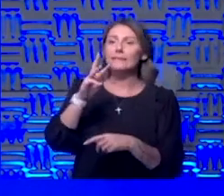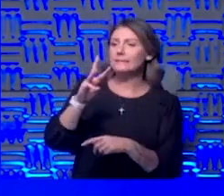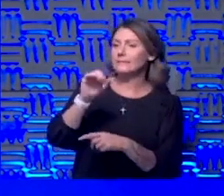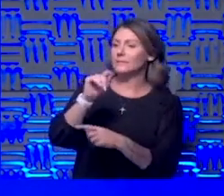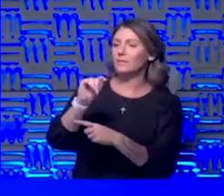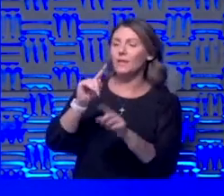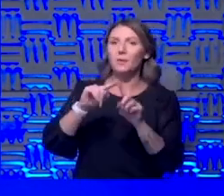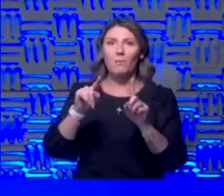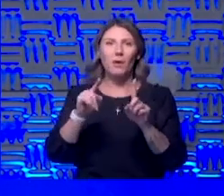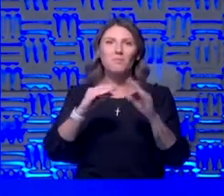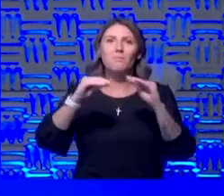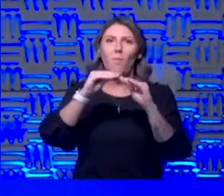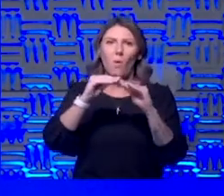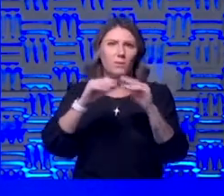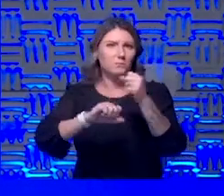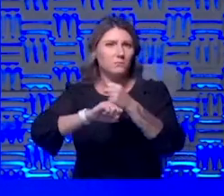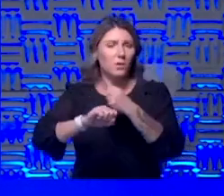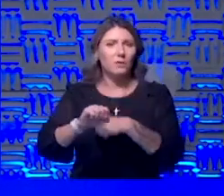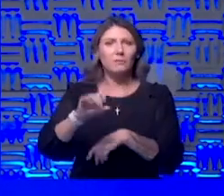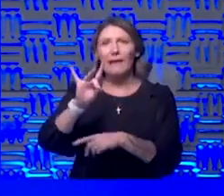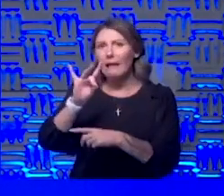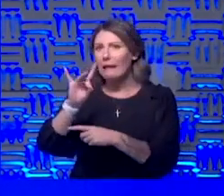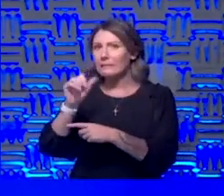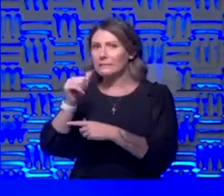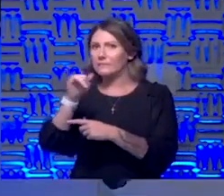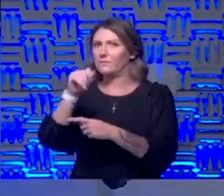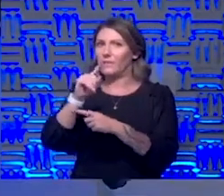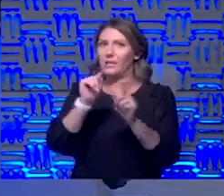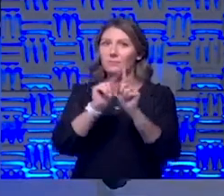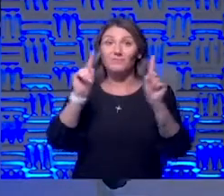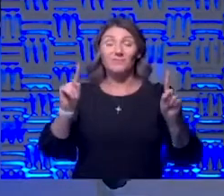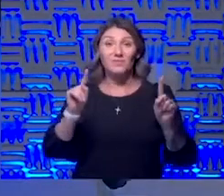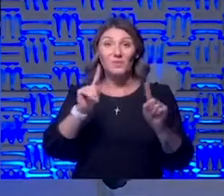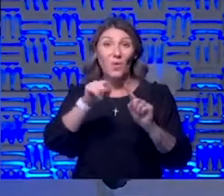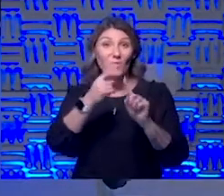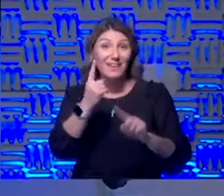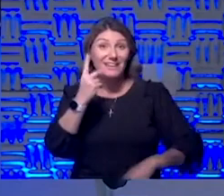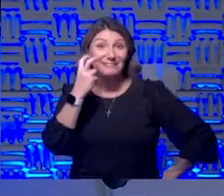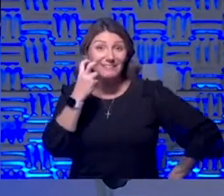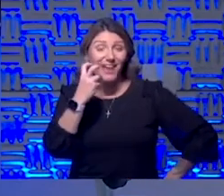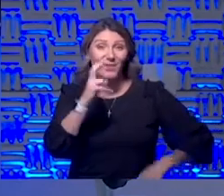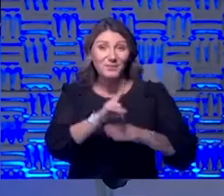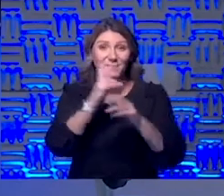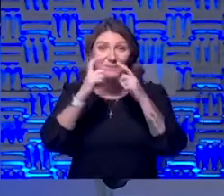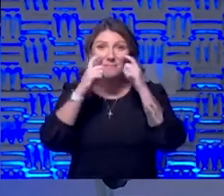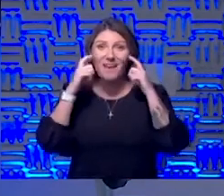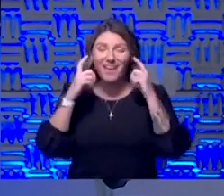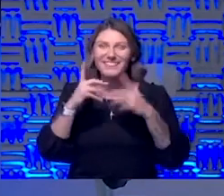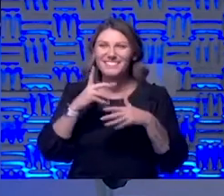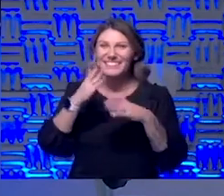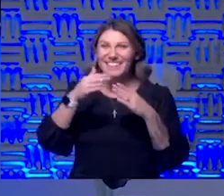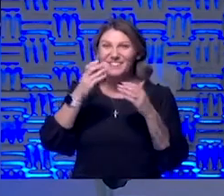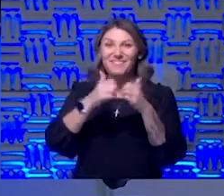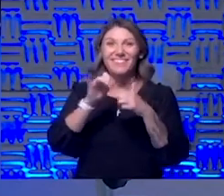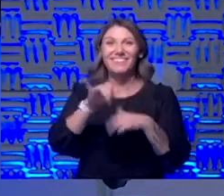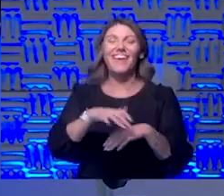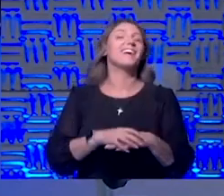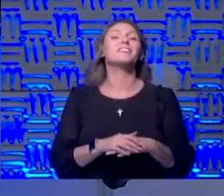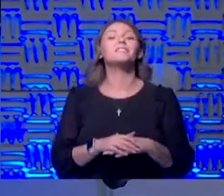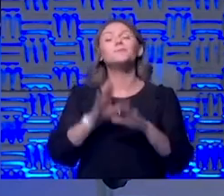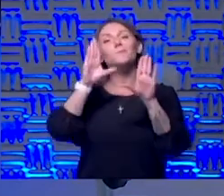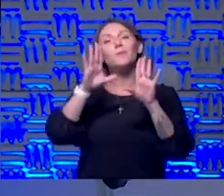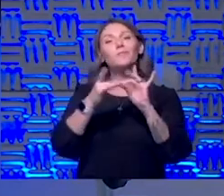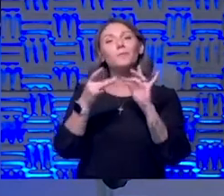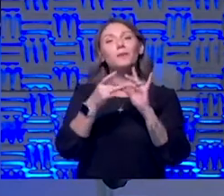or more it may not be a bad thing to do when in doubt wear a mask i like that ending with that that's such a great message okay